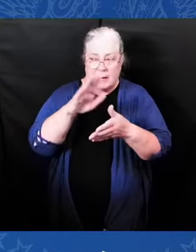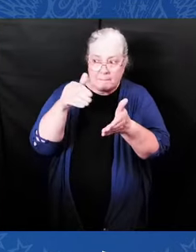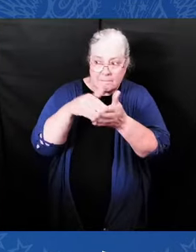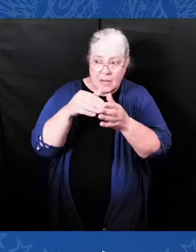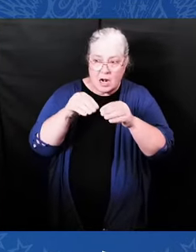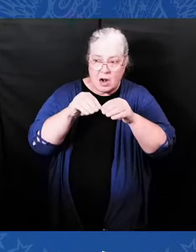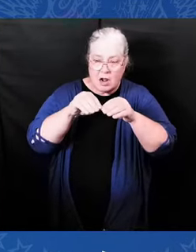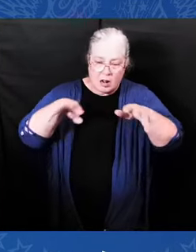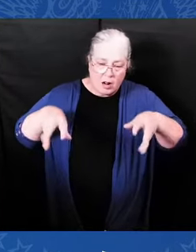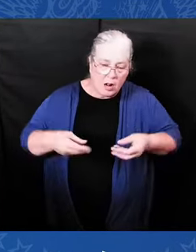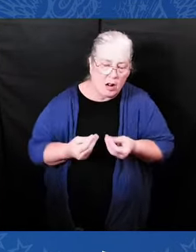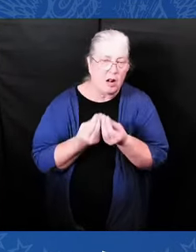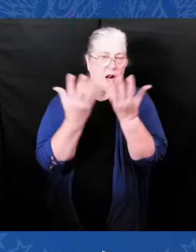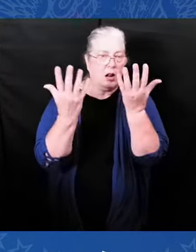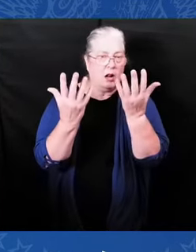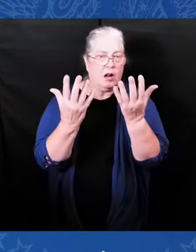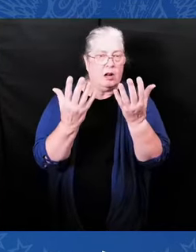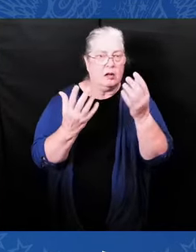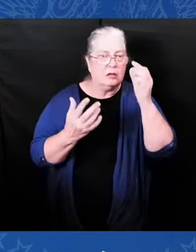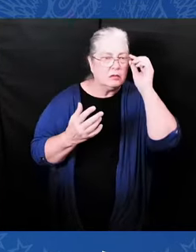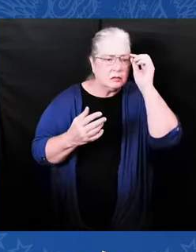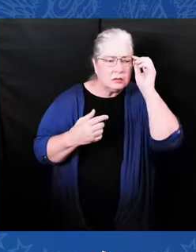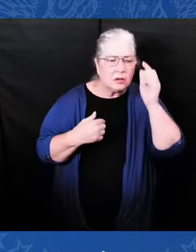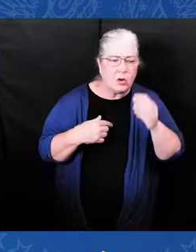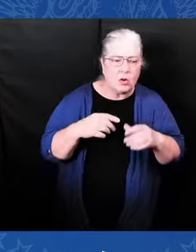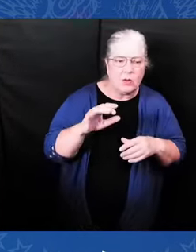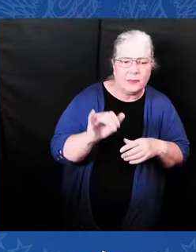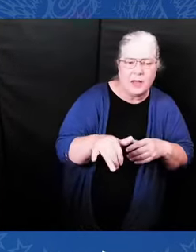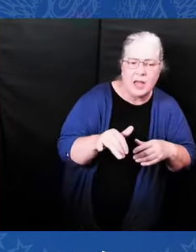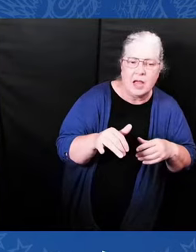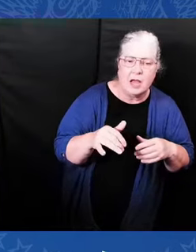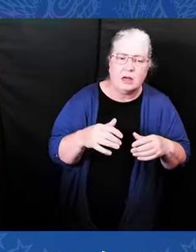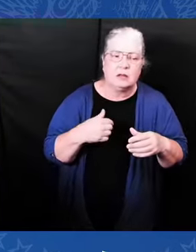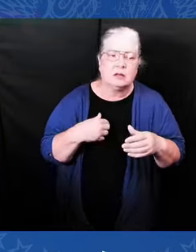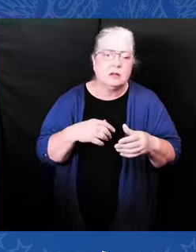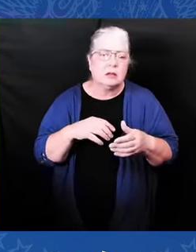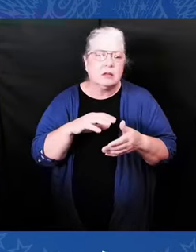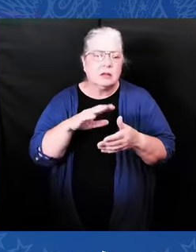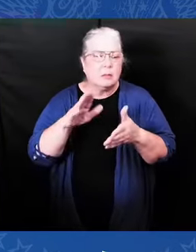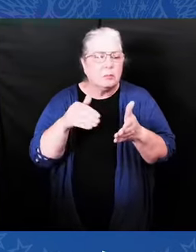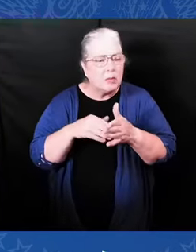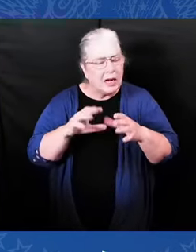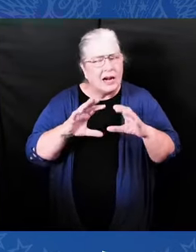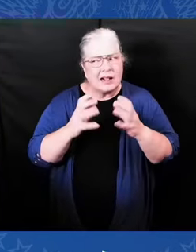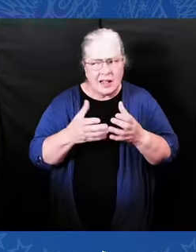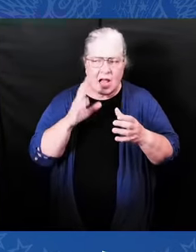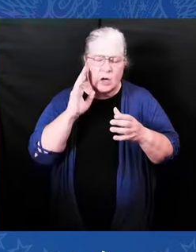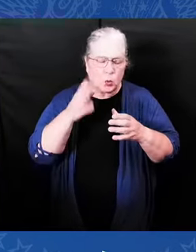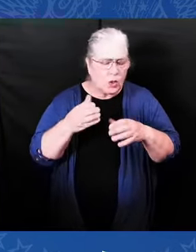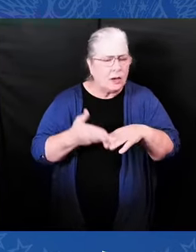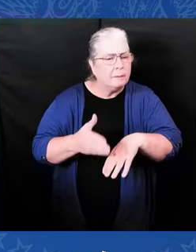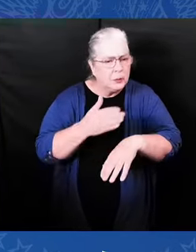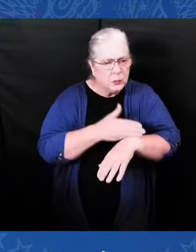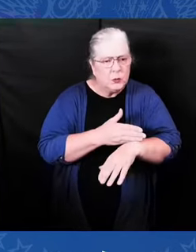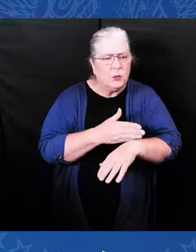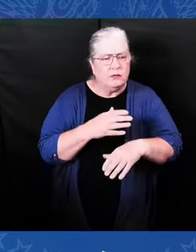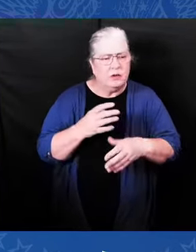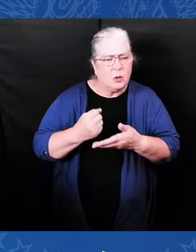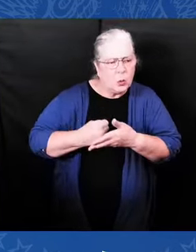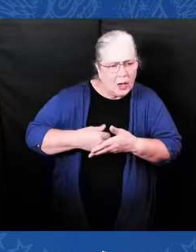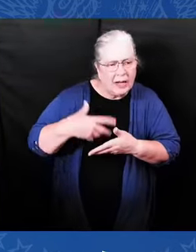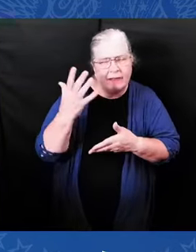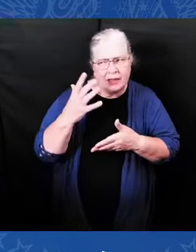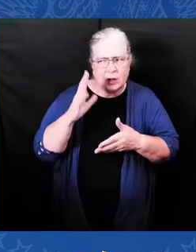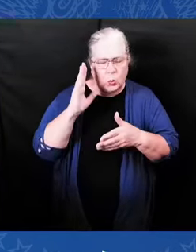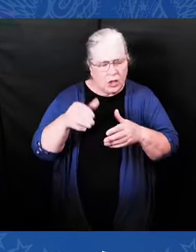We all do well. Folks, our plan is working. A record 13.5 million new jobs just since we